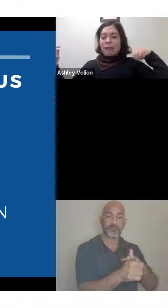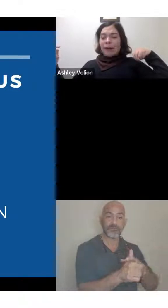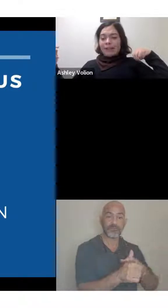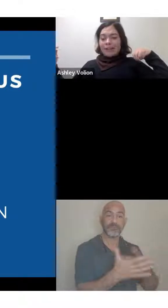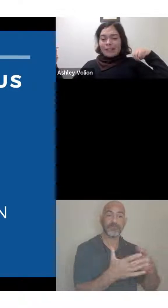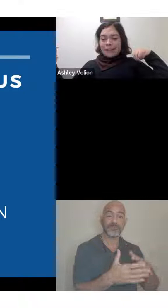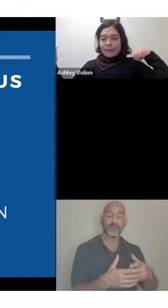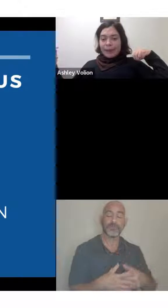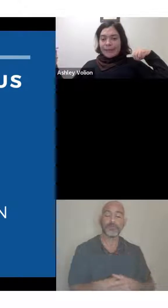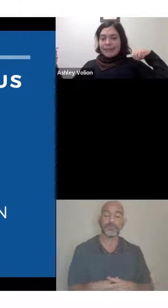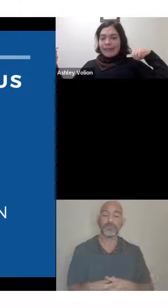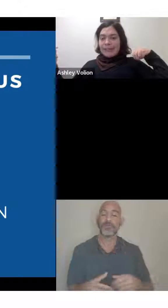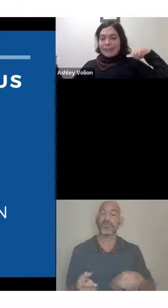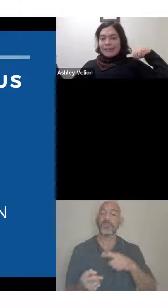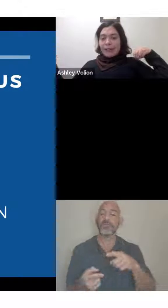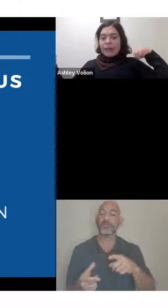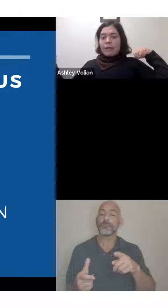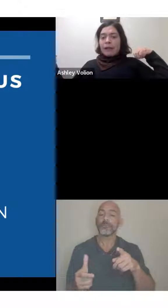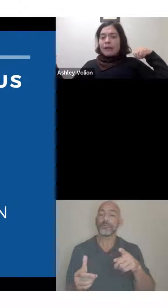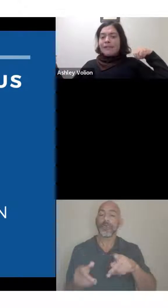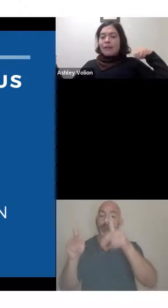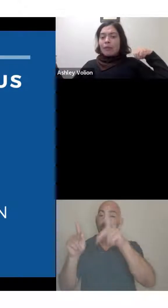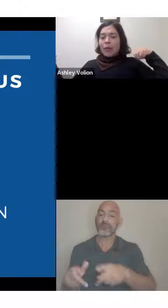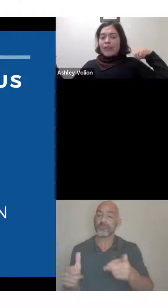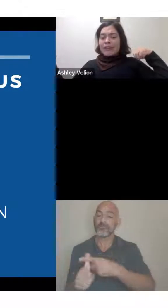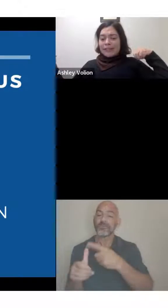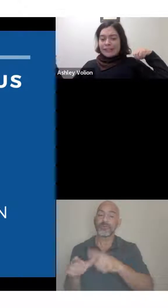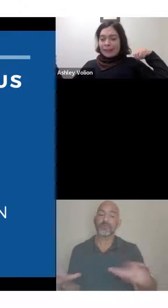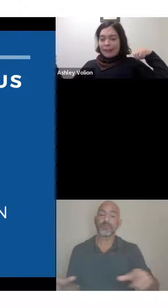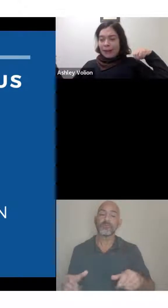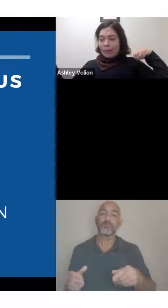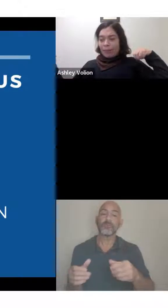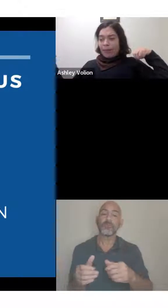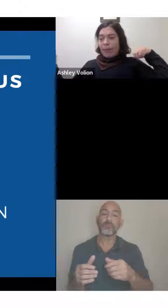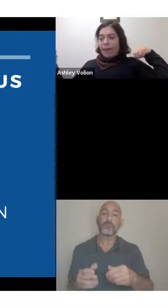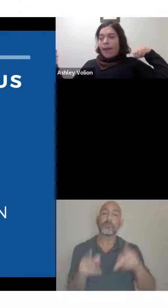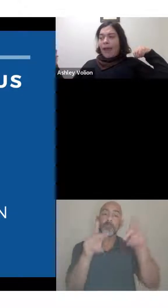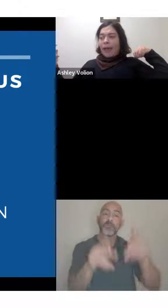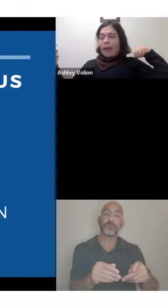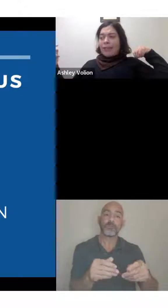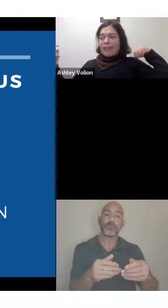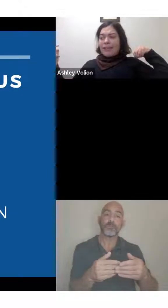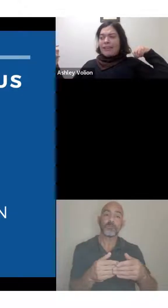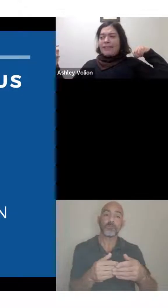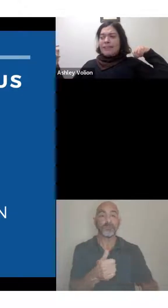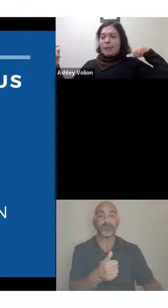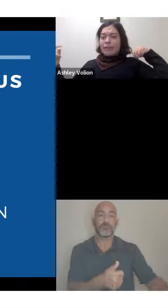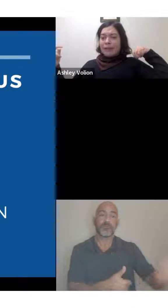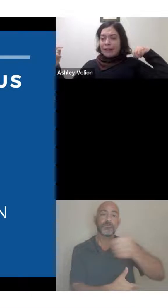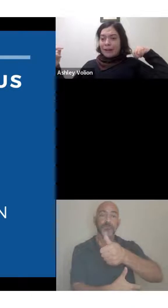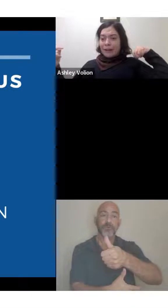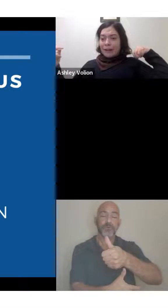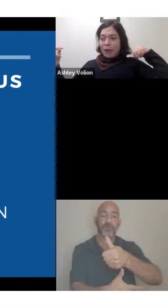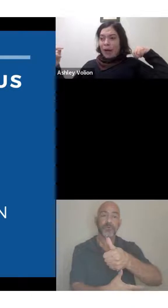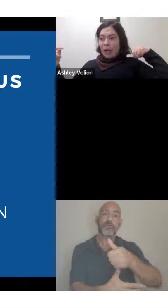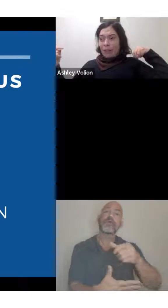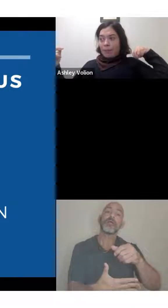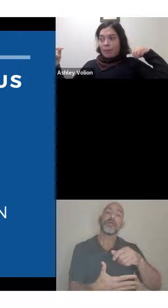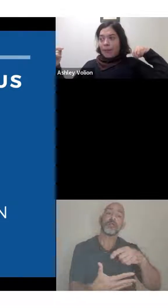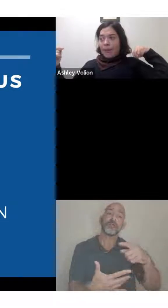before the disability, such as person with a disability. And this is preferred